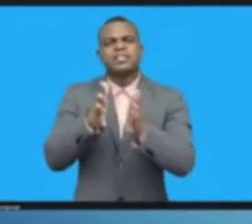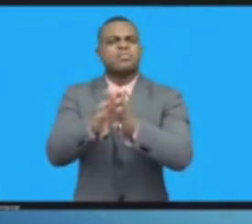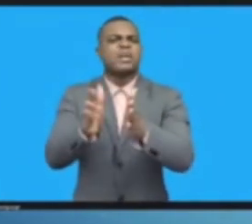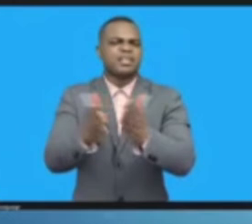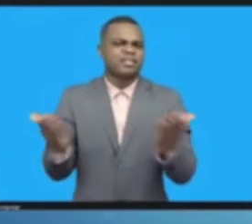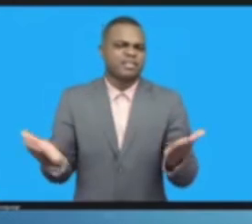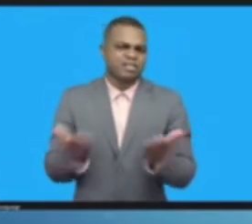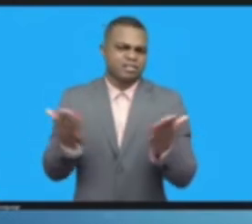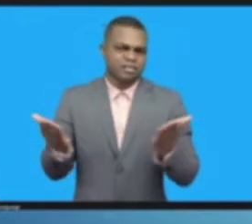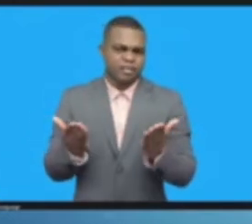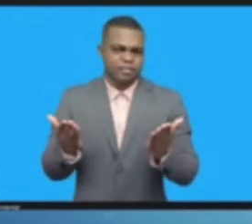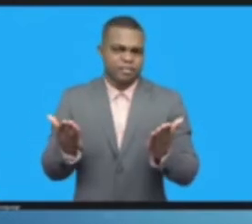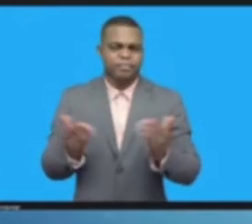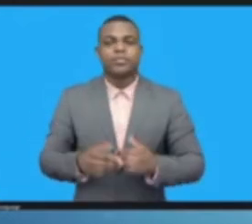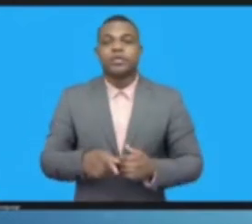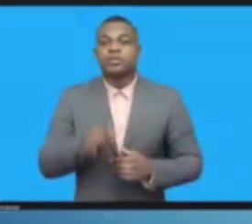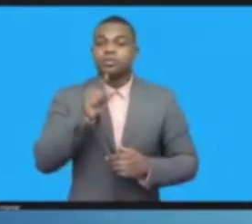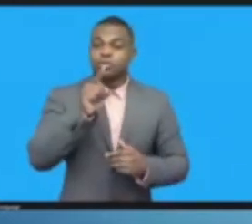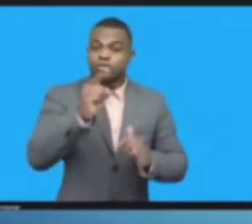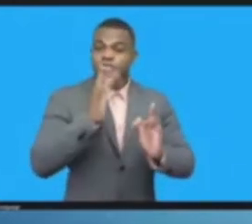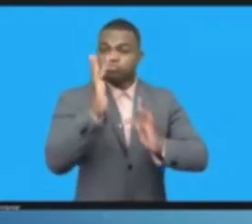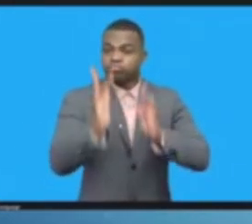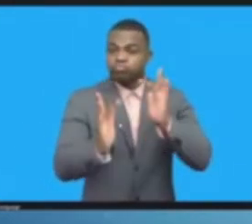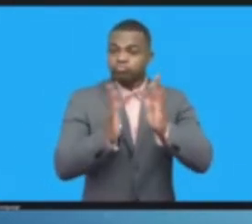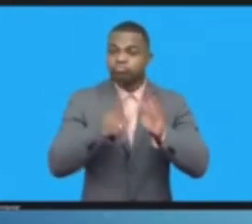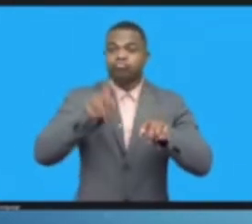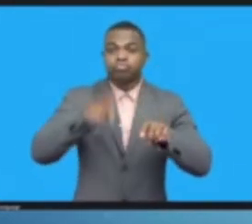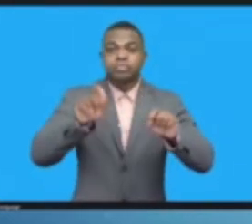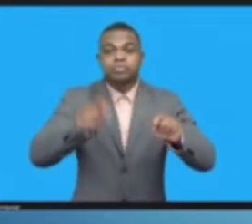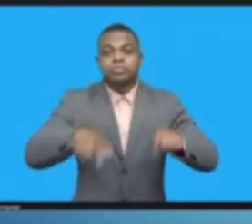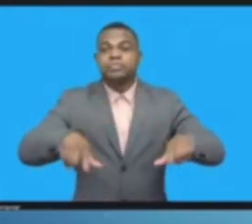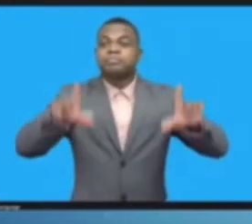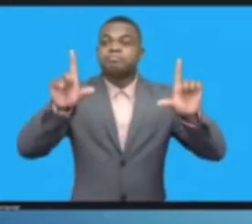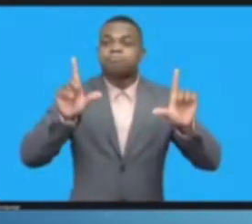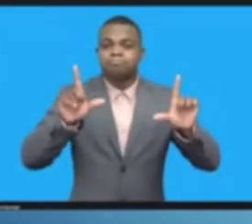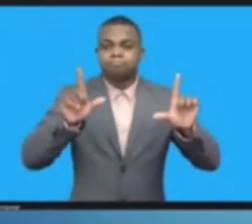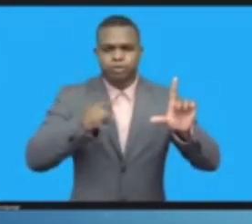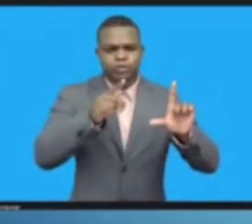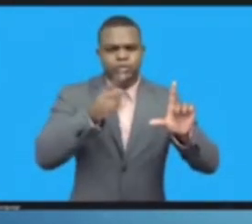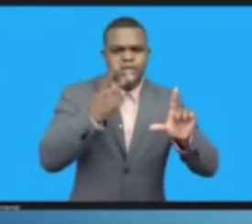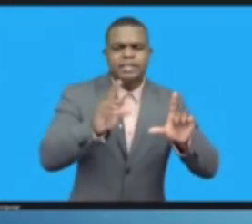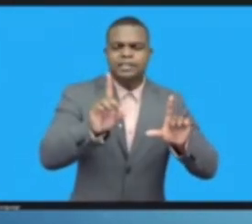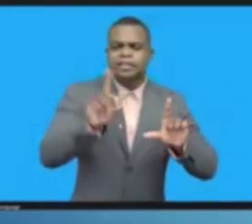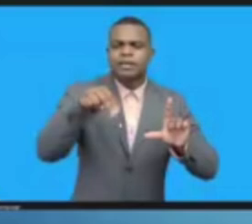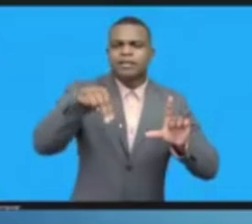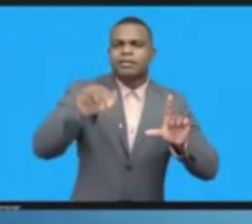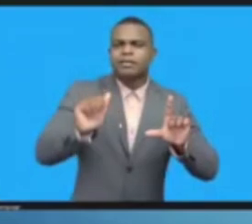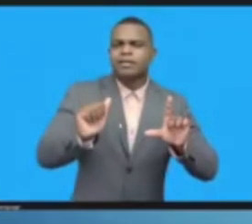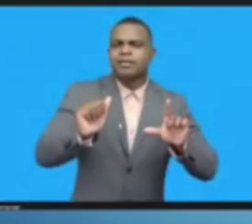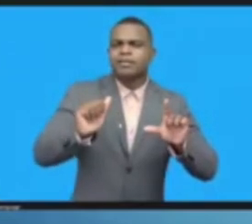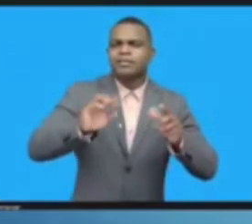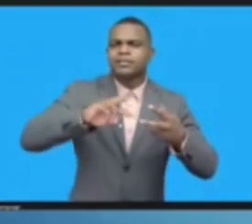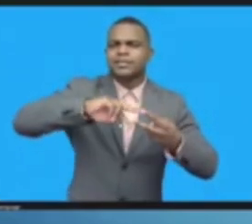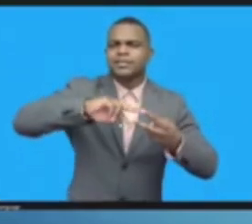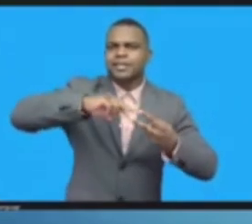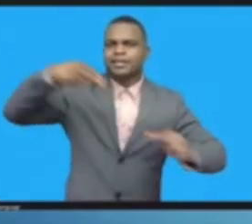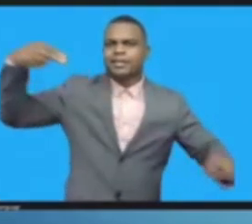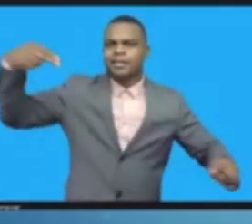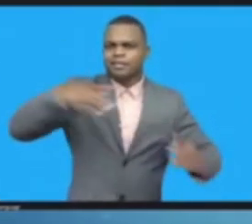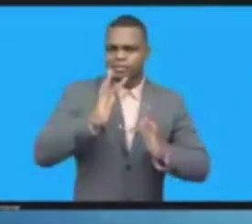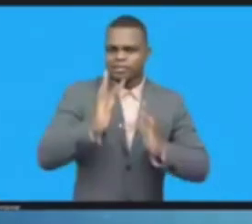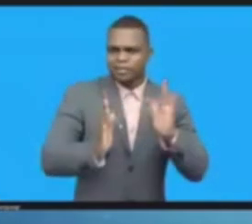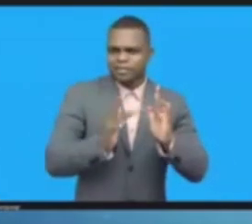Often when you think you're on the Internet, you might end up in someone's computer. You actually left the Internet and going somewhere else.